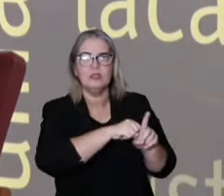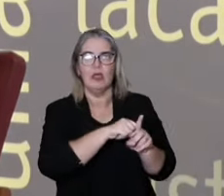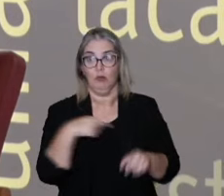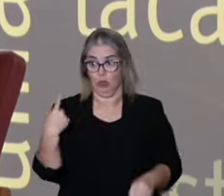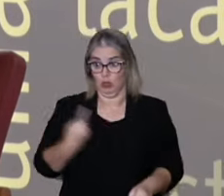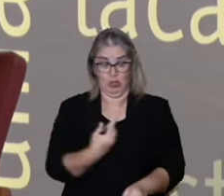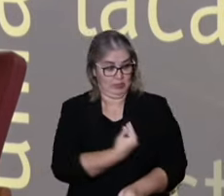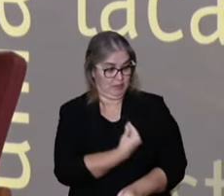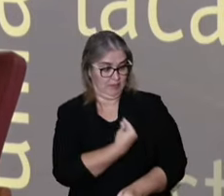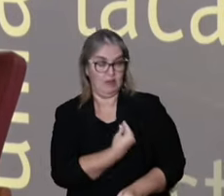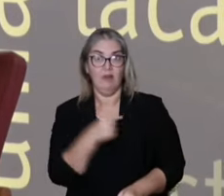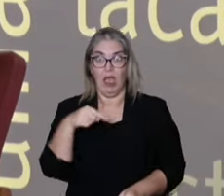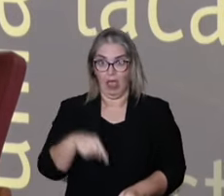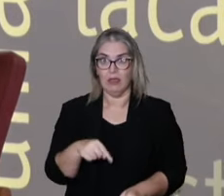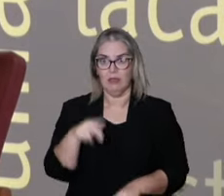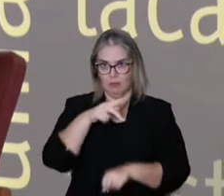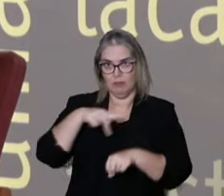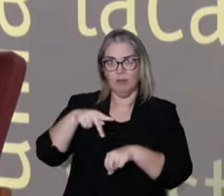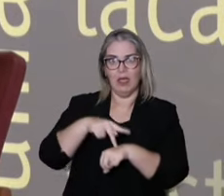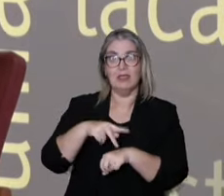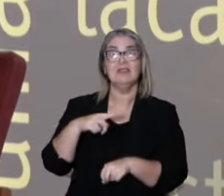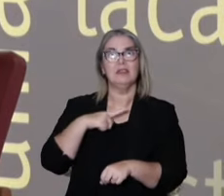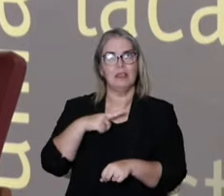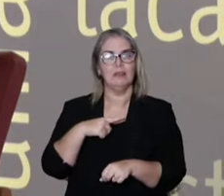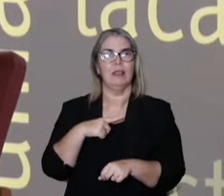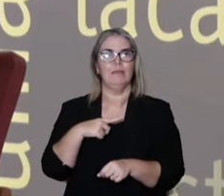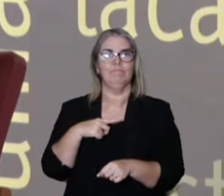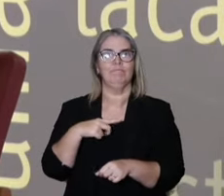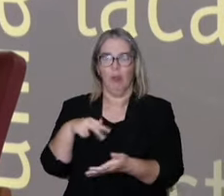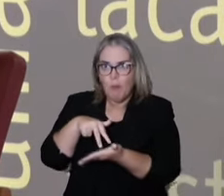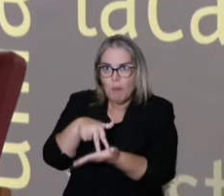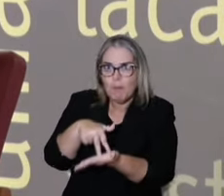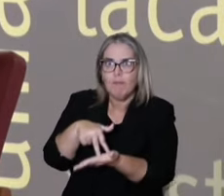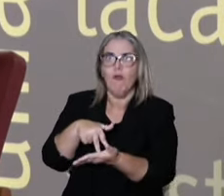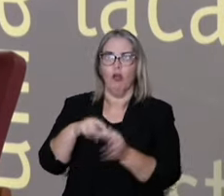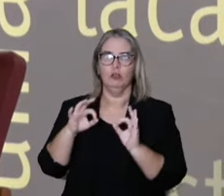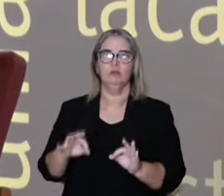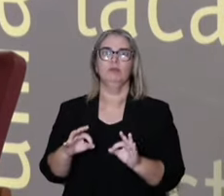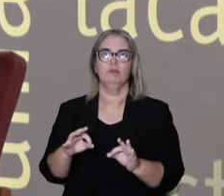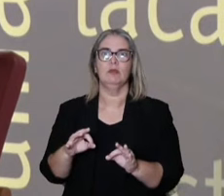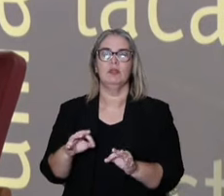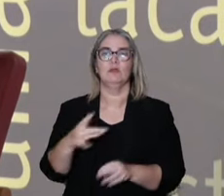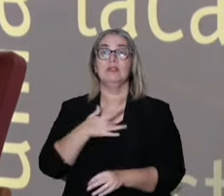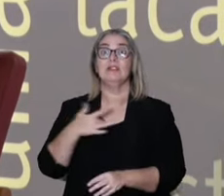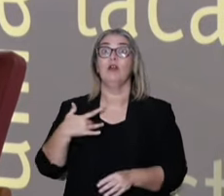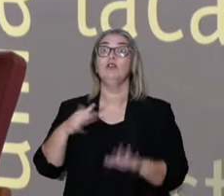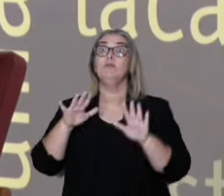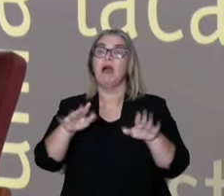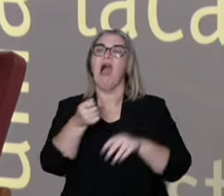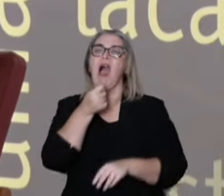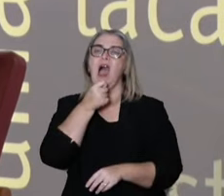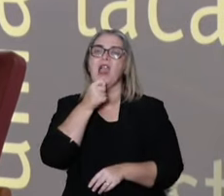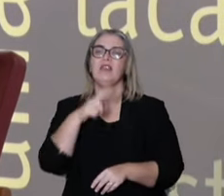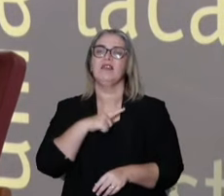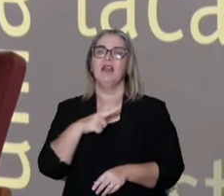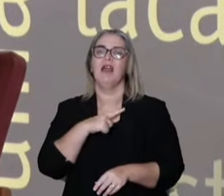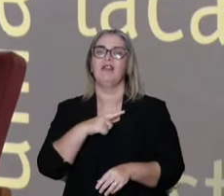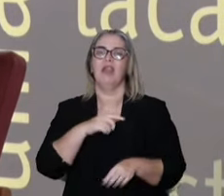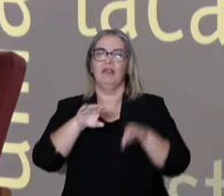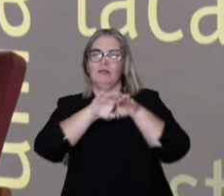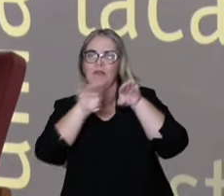country in which we have a robust public health system. But we still struggle with